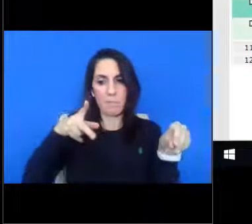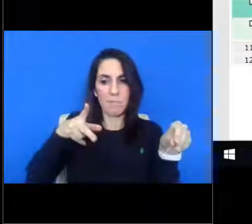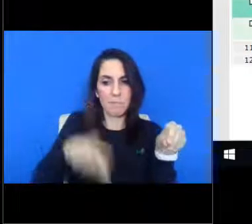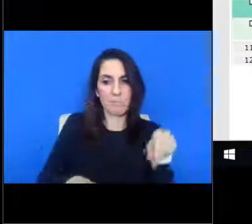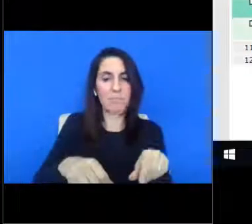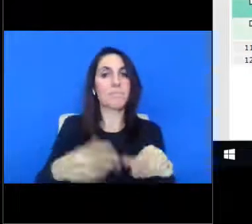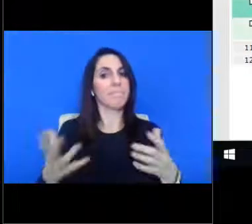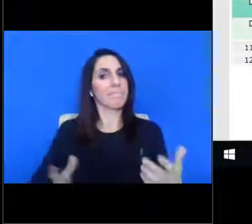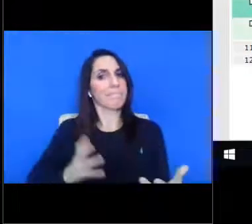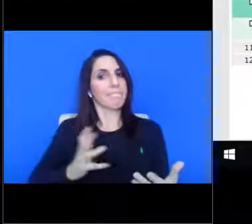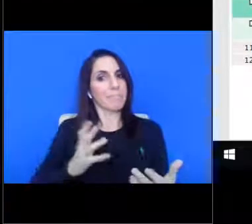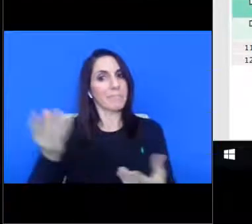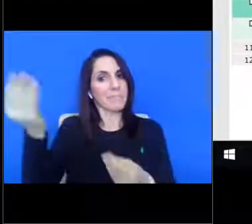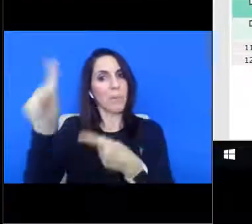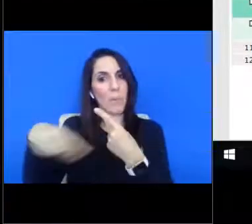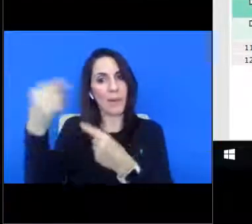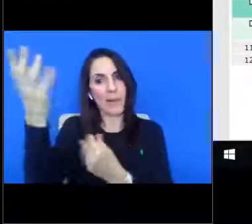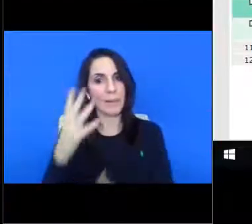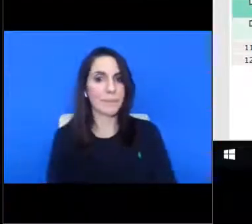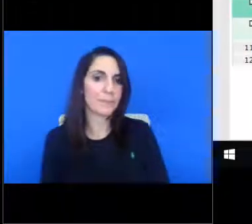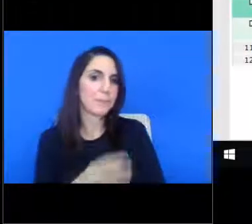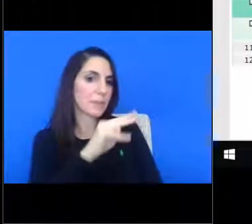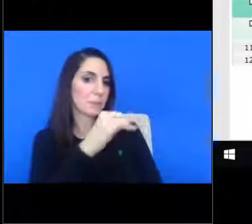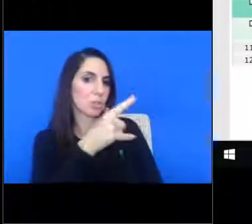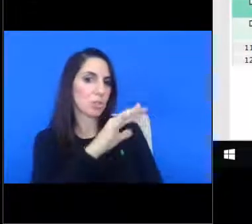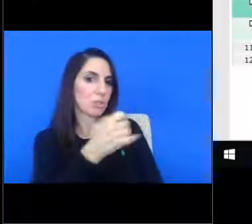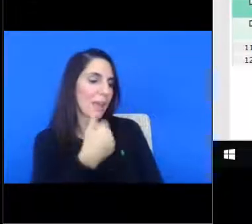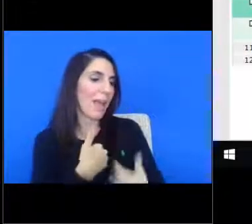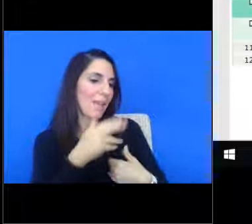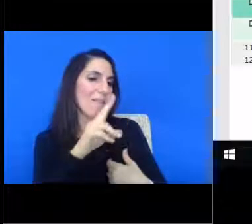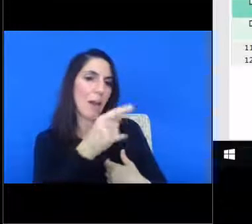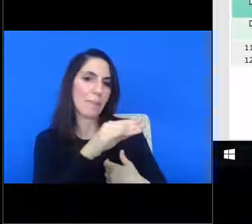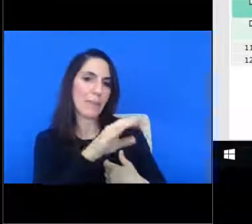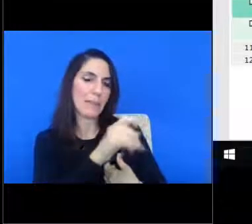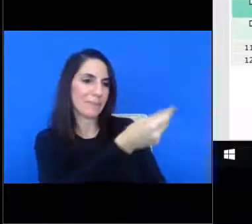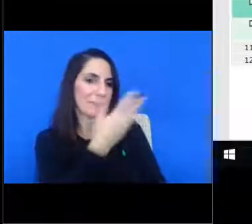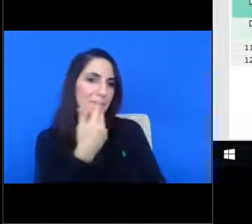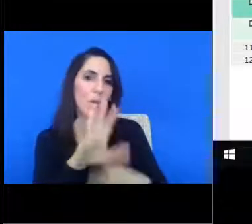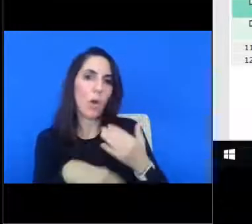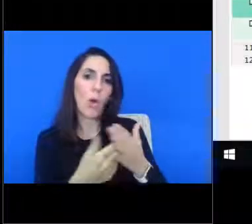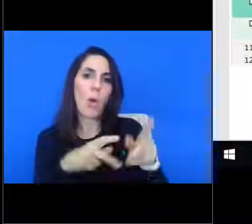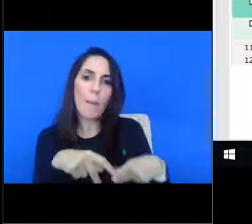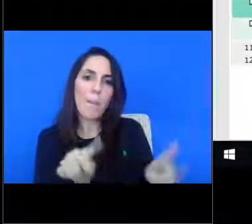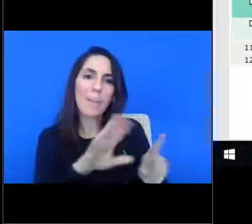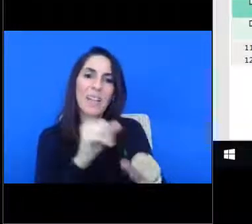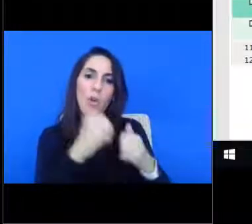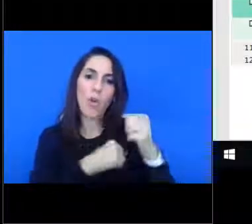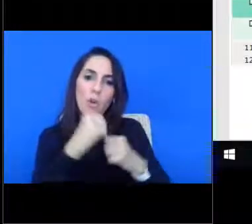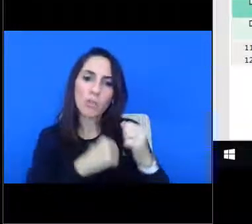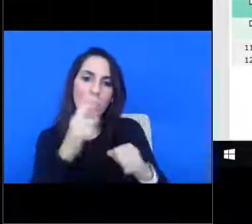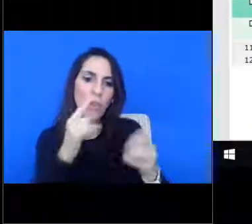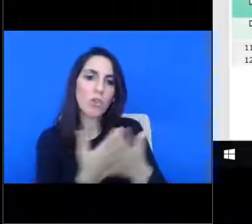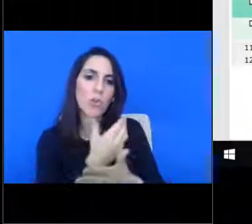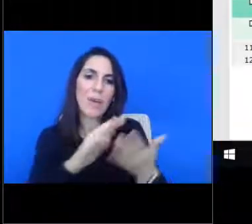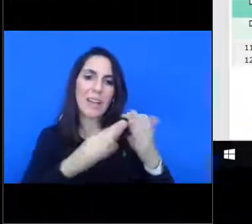Yes, Michelle. I have some updates from her. Okay. I don't mind. So she said all the permits and construction, uh, of the new